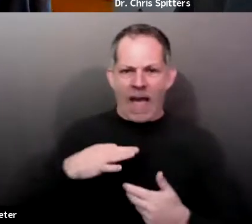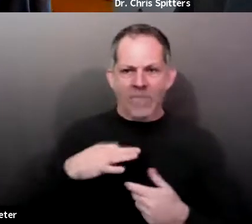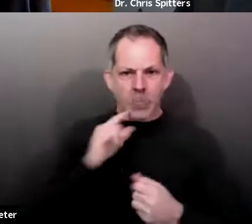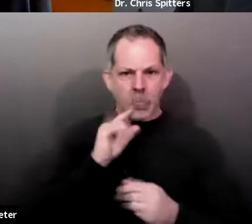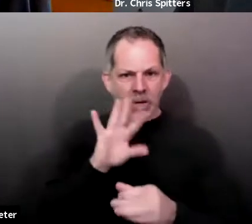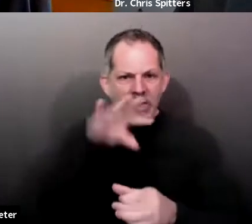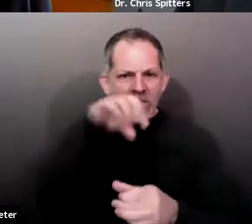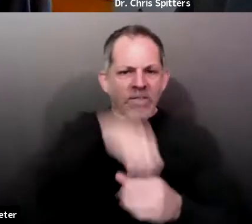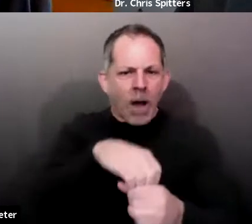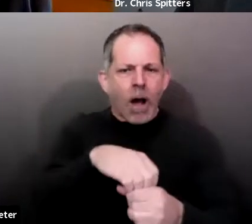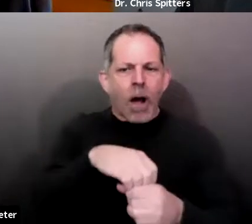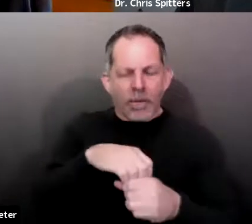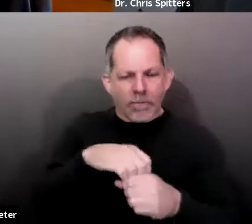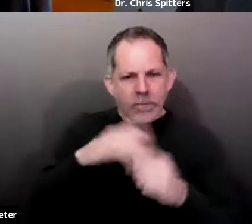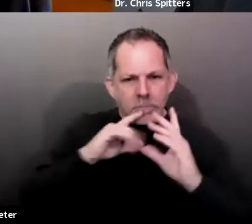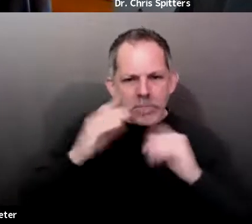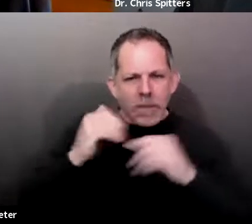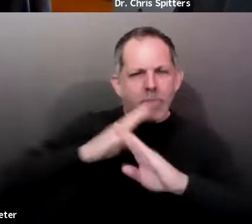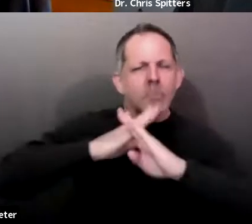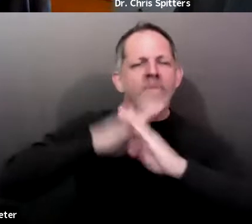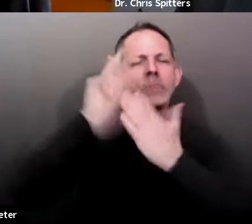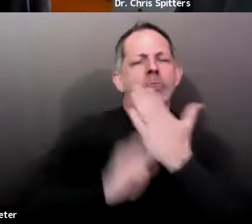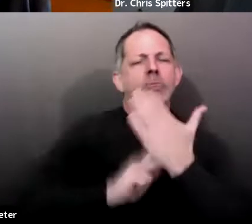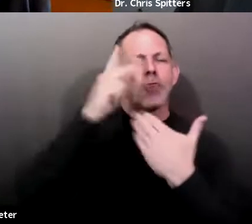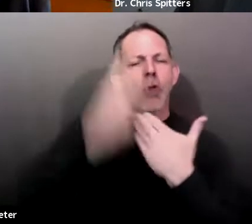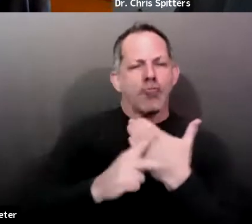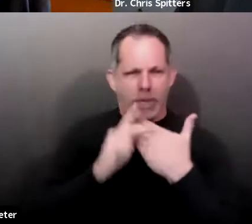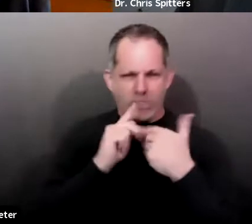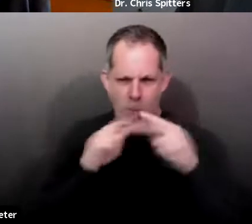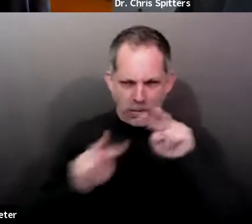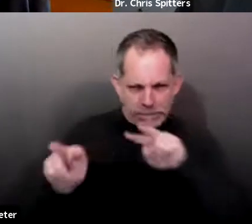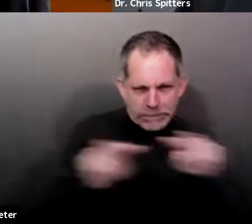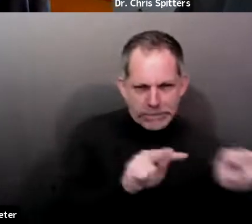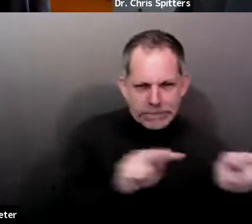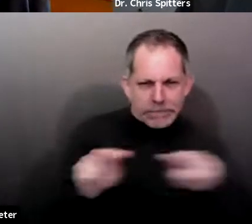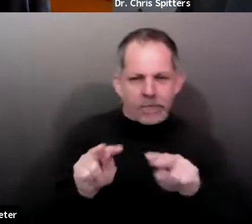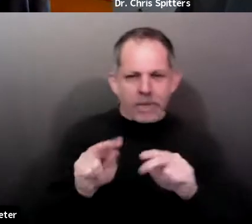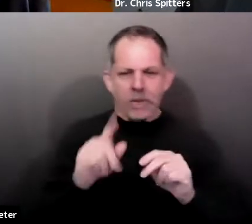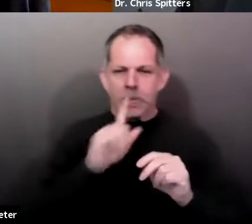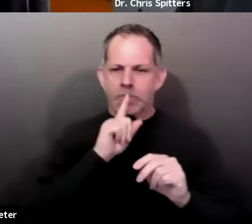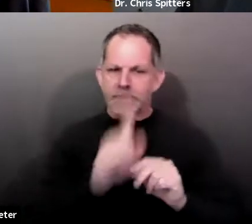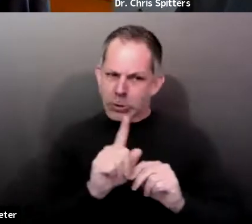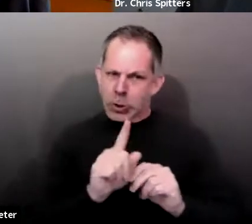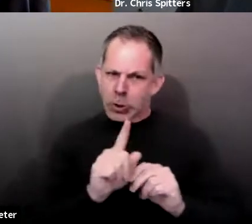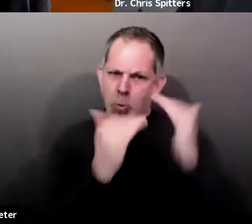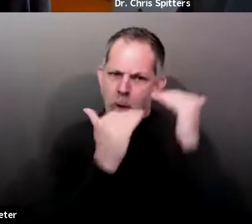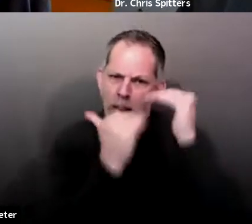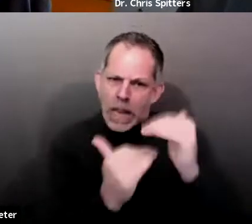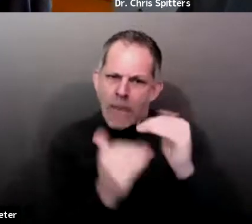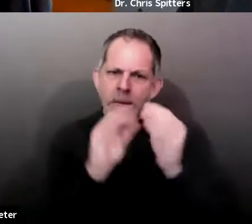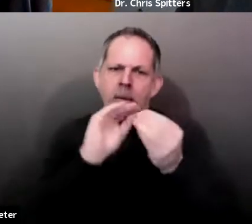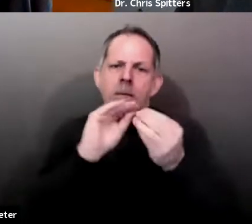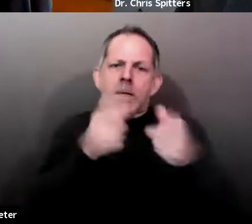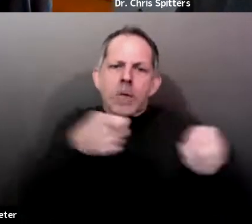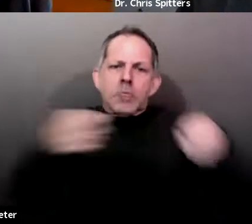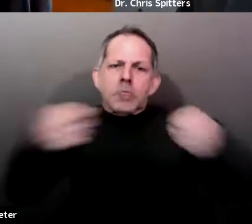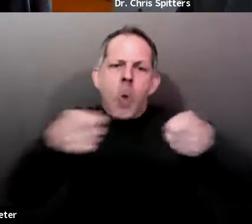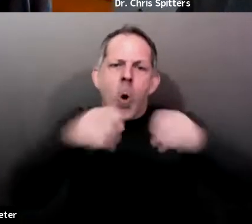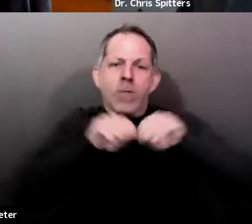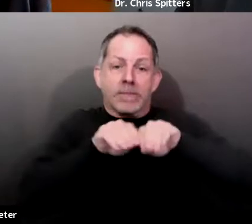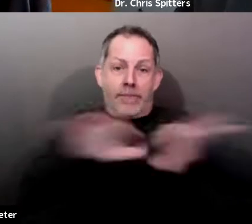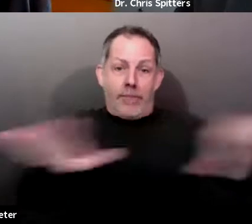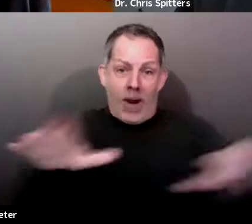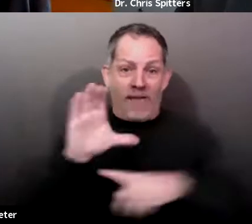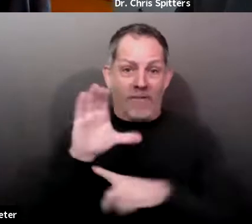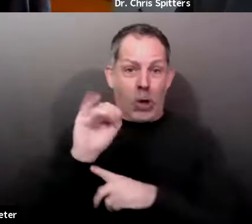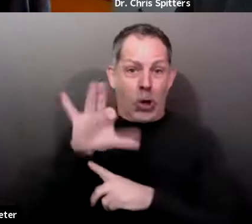shown here and elsewhere to interrupt and limit spread of COVID in the school community. So all